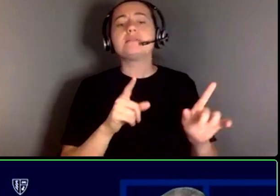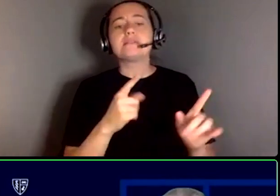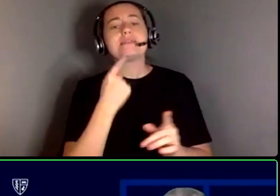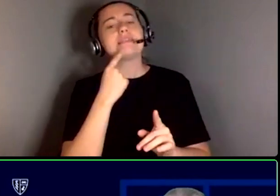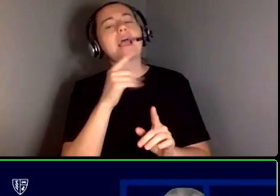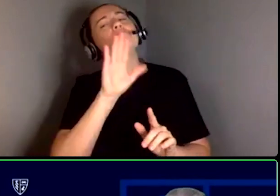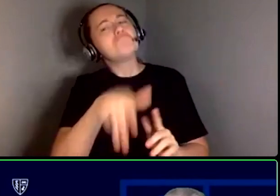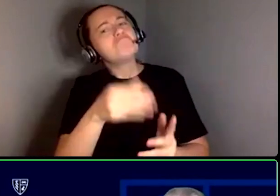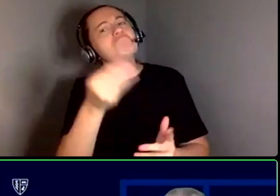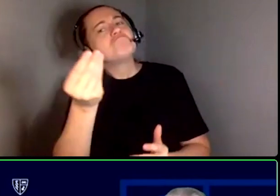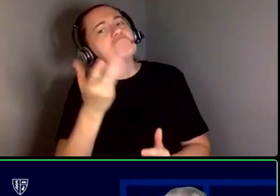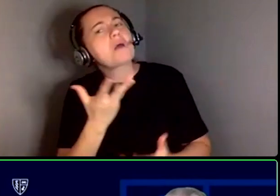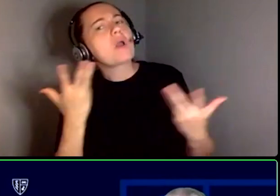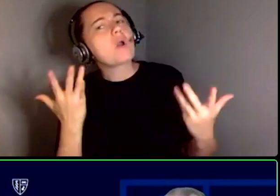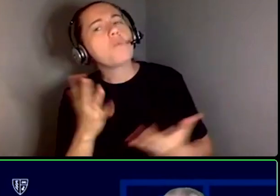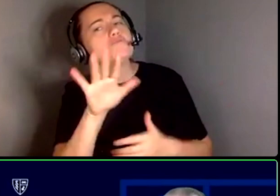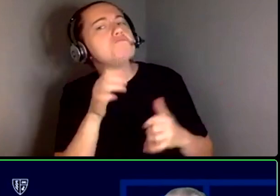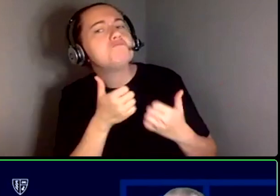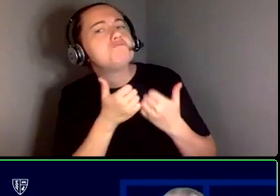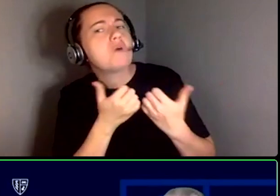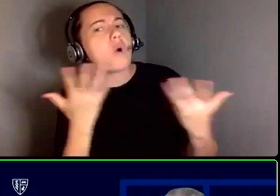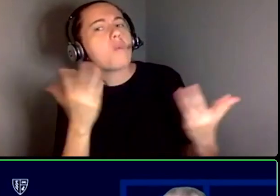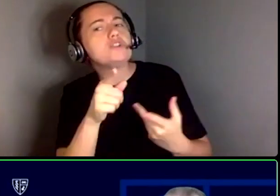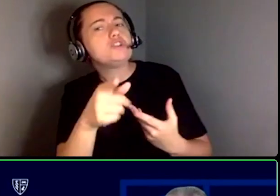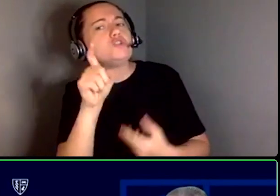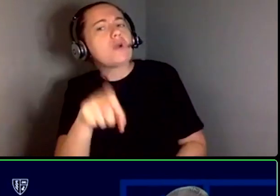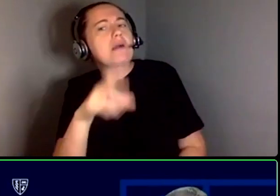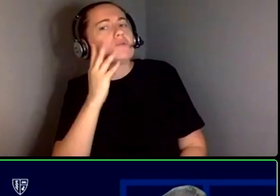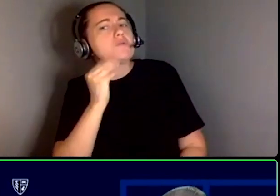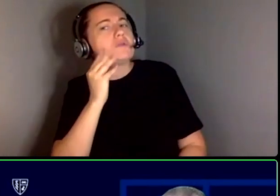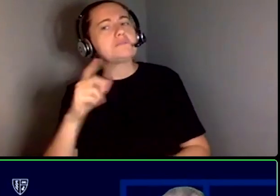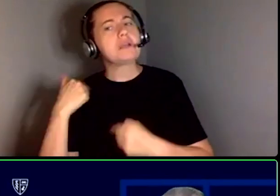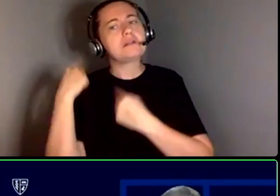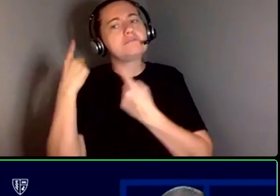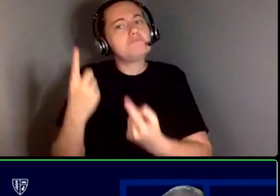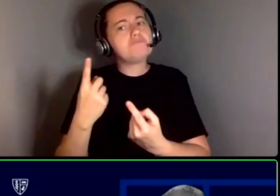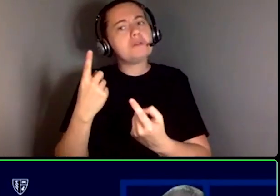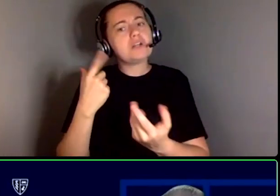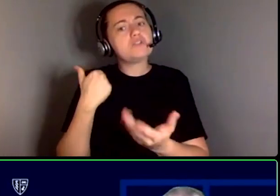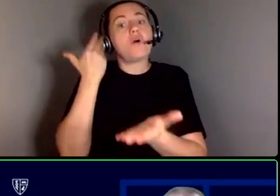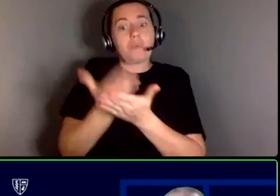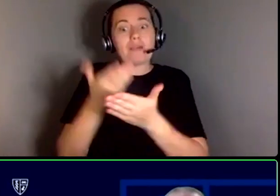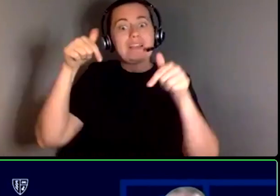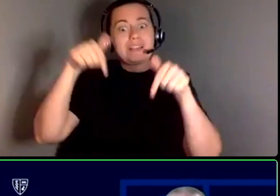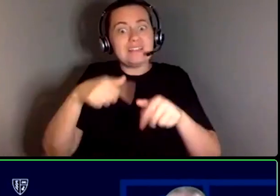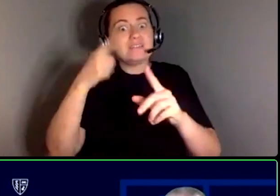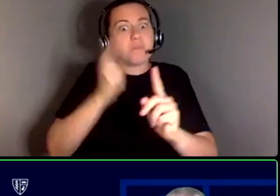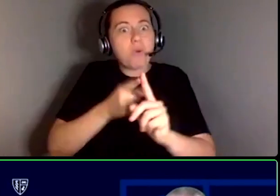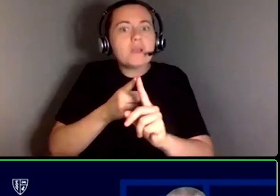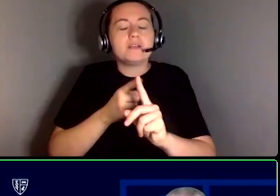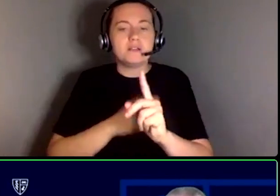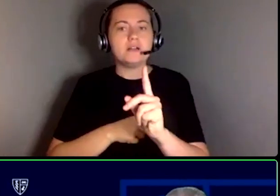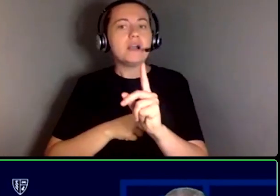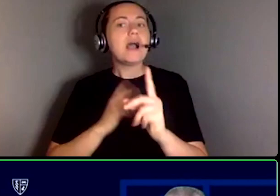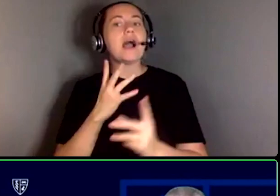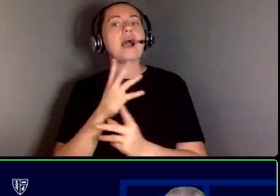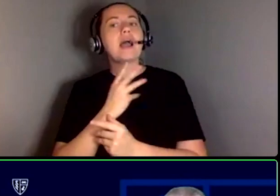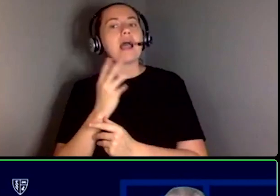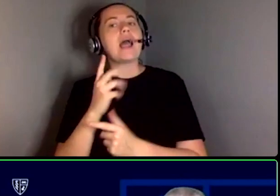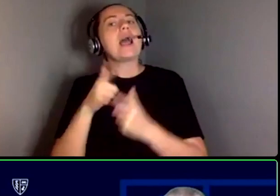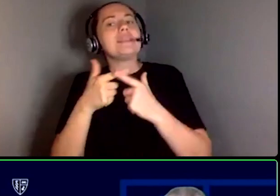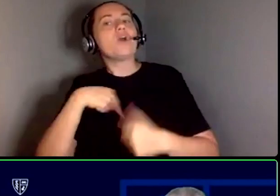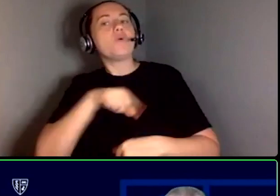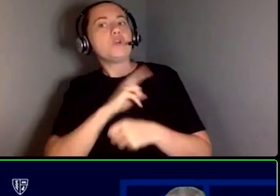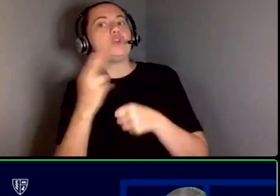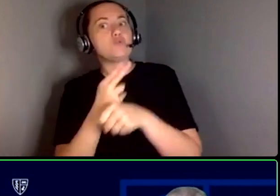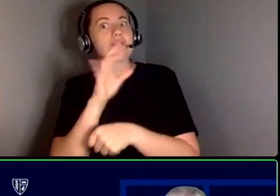us what your adversity is what did you have to go through to get here to this point um and and then we use that